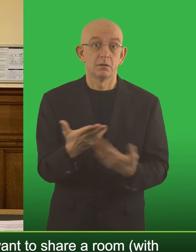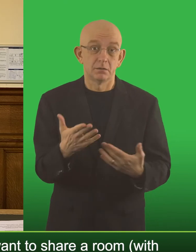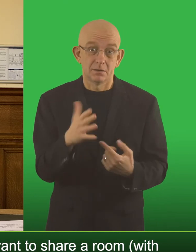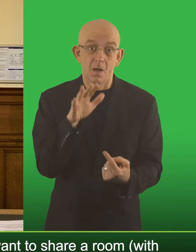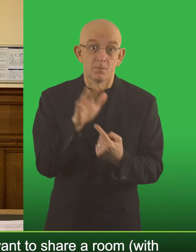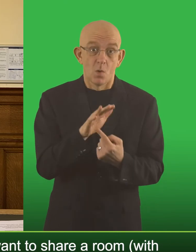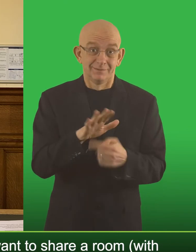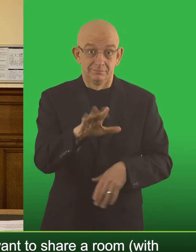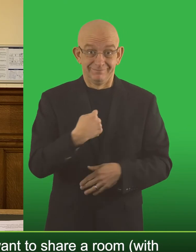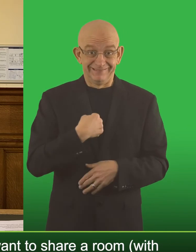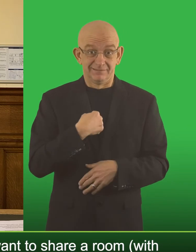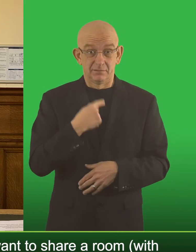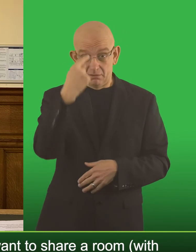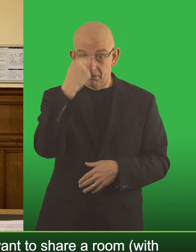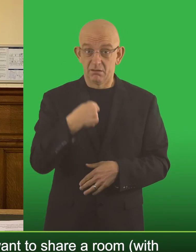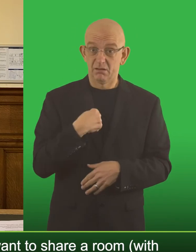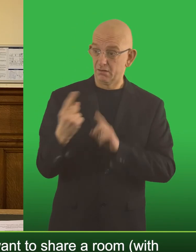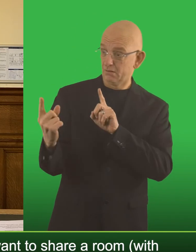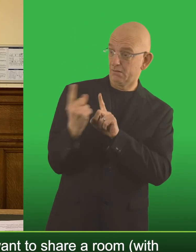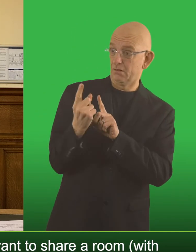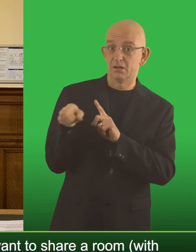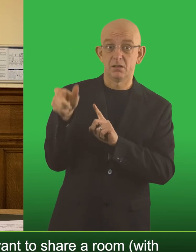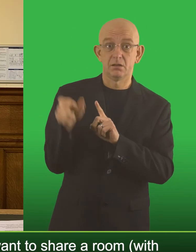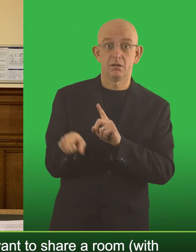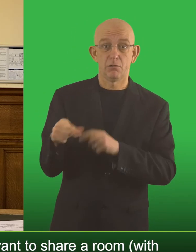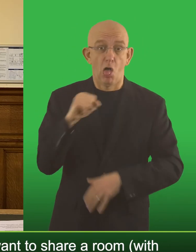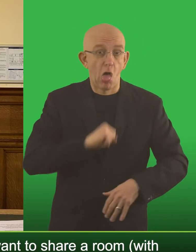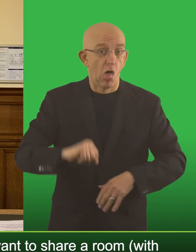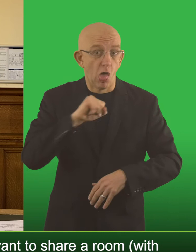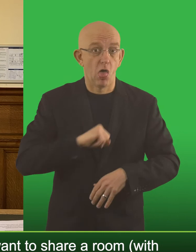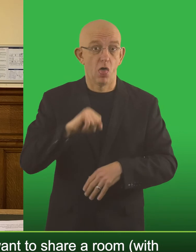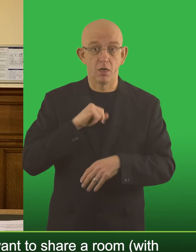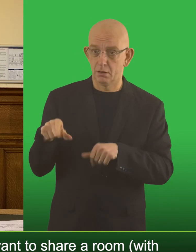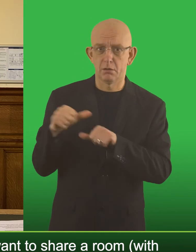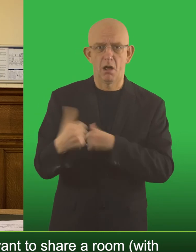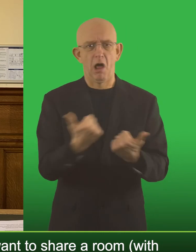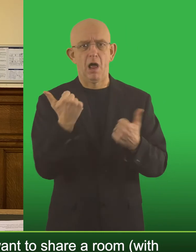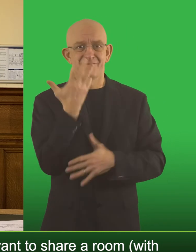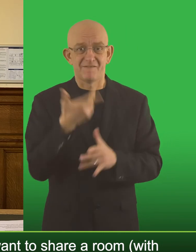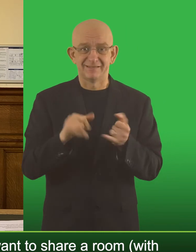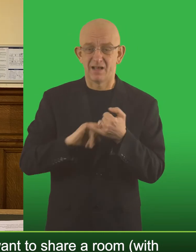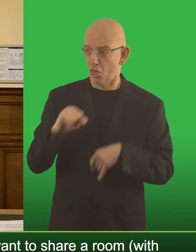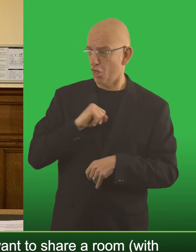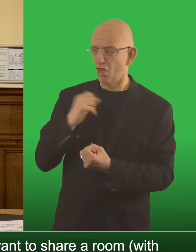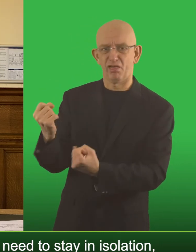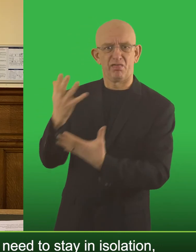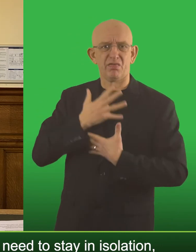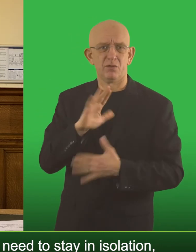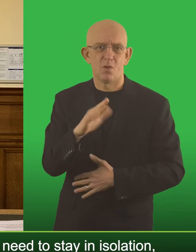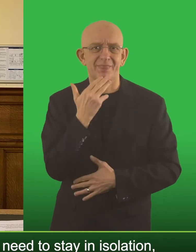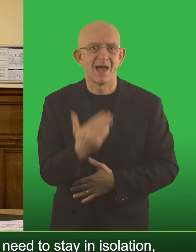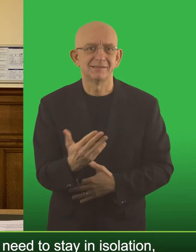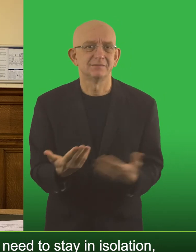guess it's important that, so for me, would I want to share a room who's five days post an infection, who is coughing all over me?